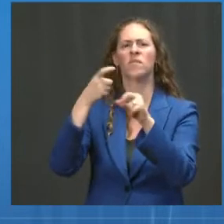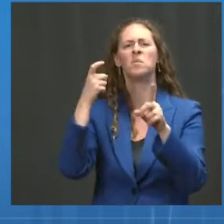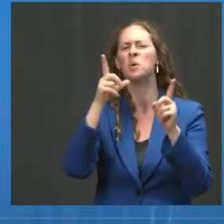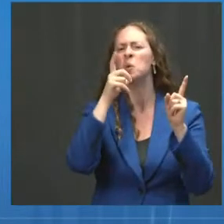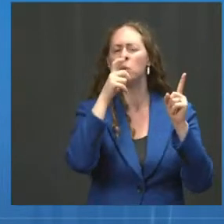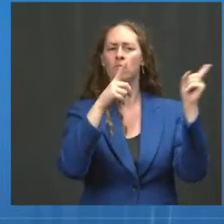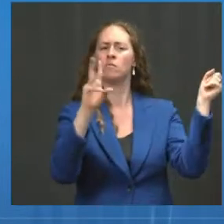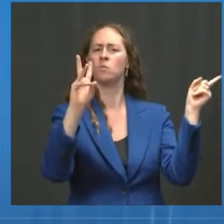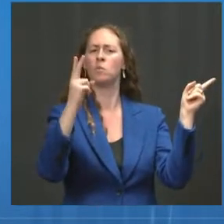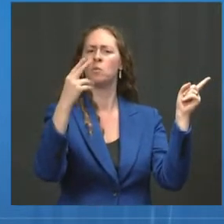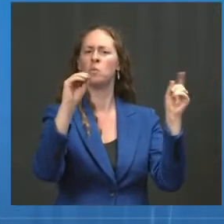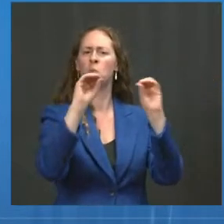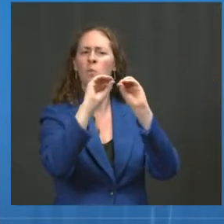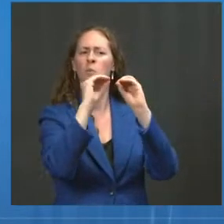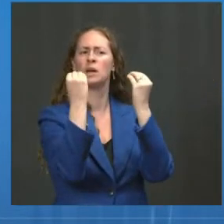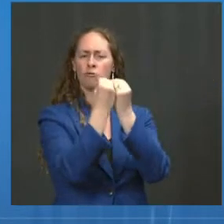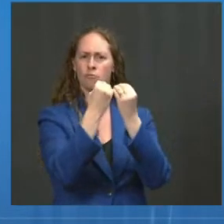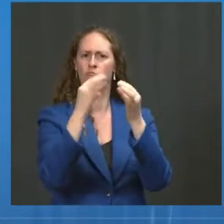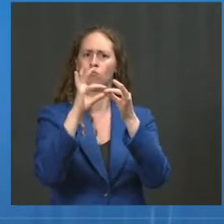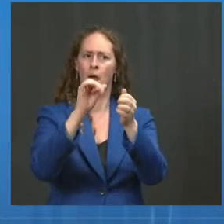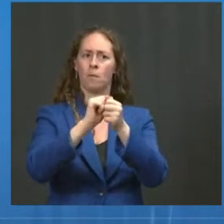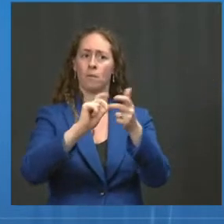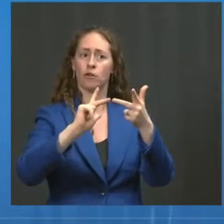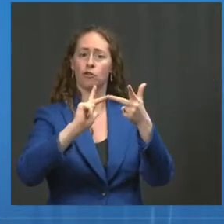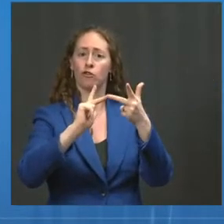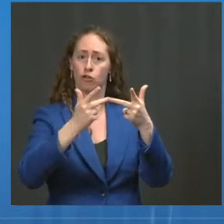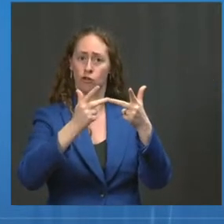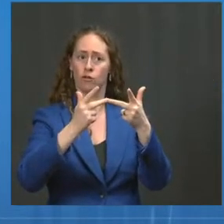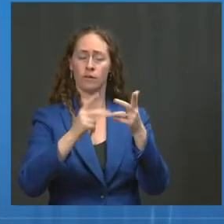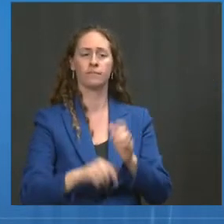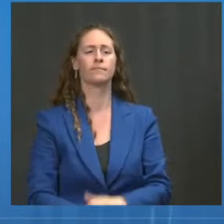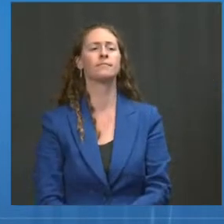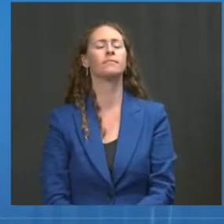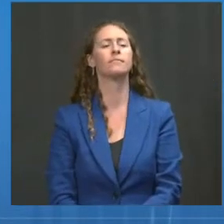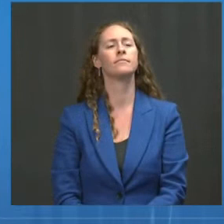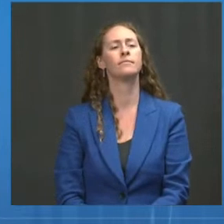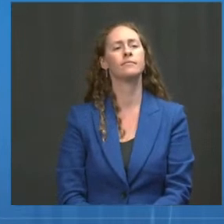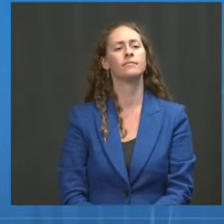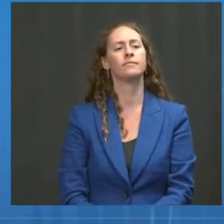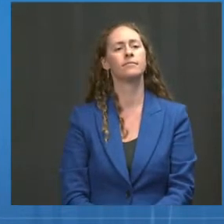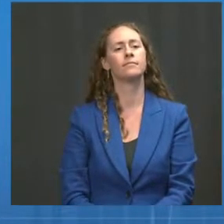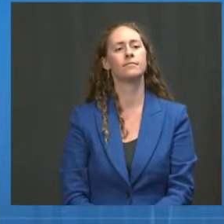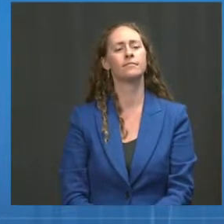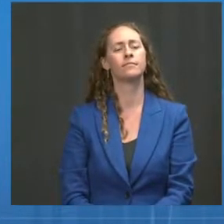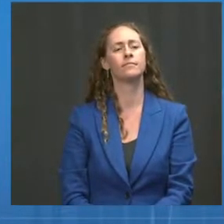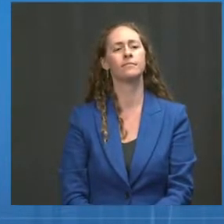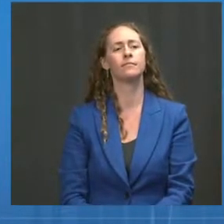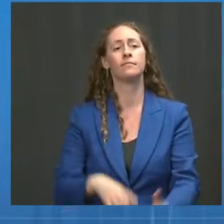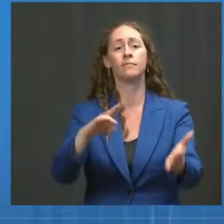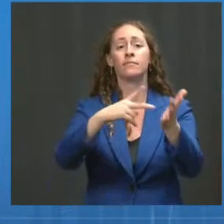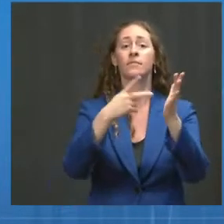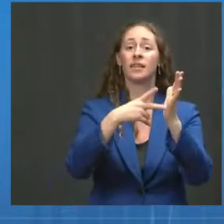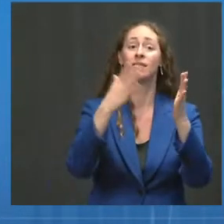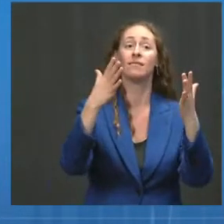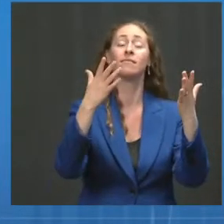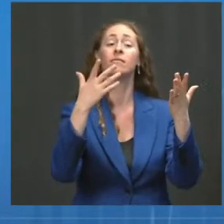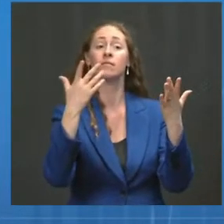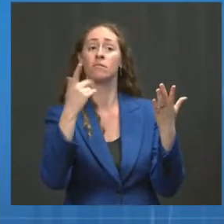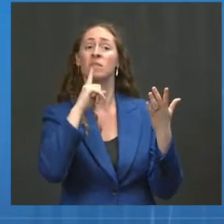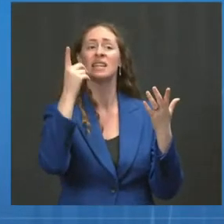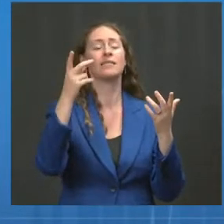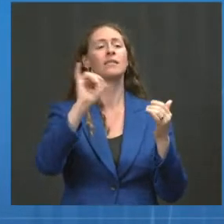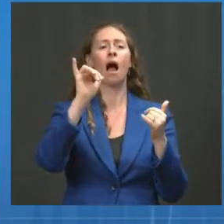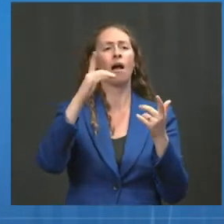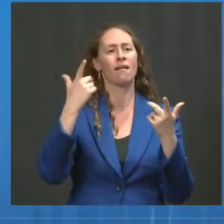about booster shots. If we think about this in terms of an analogy, we're planning to hand out extra life jackets to people who already have life